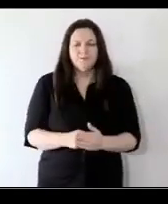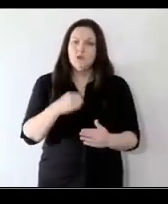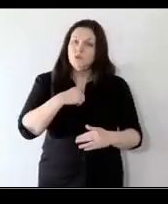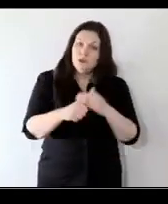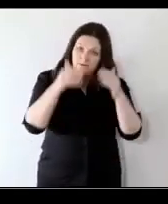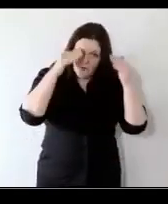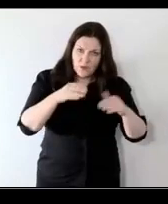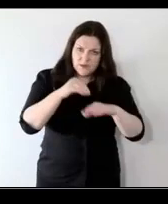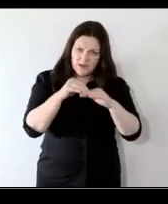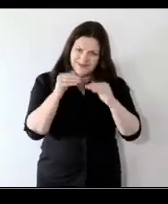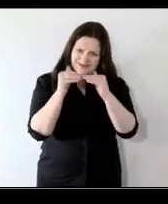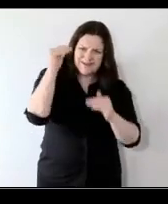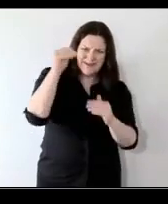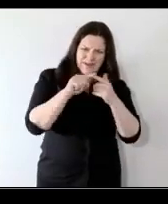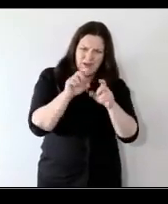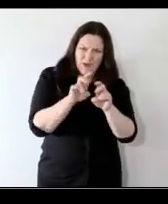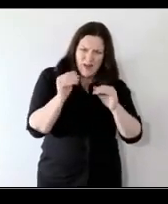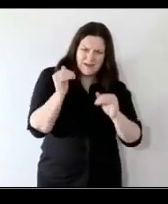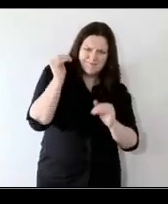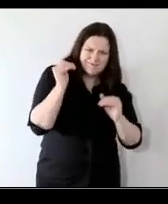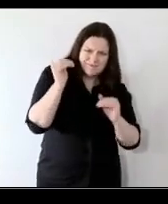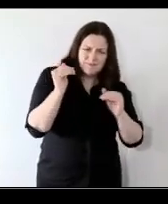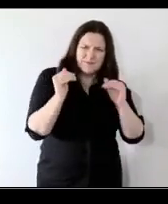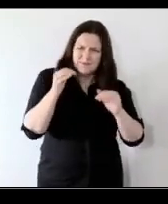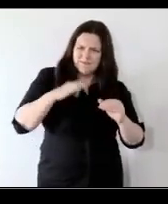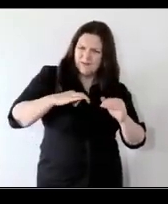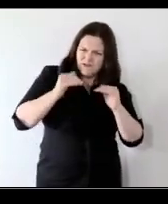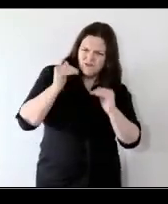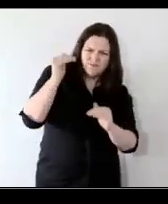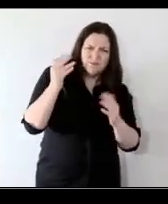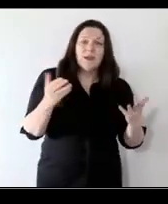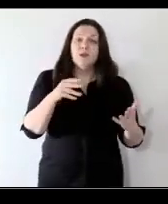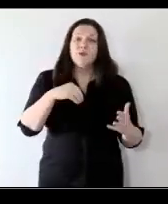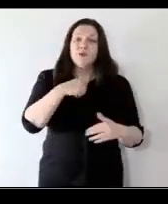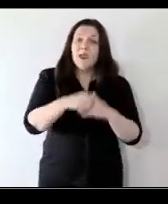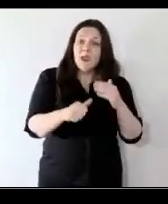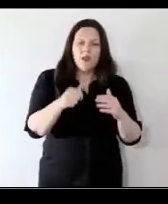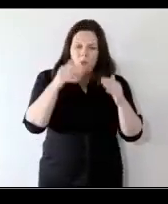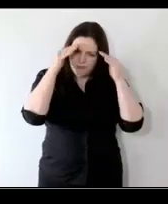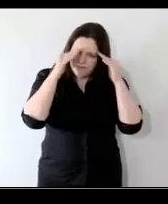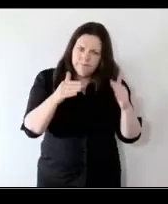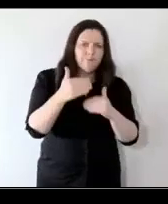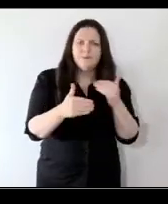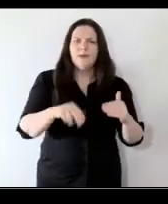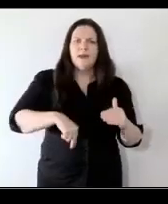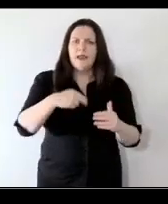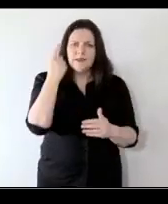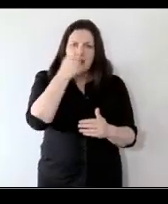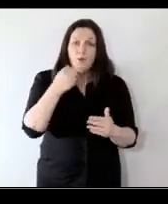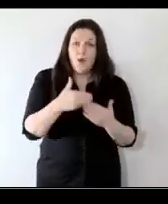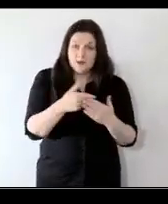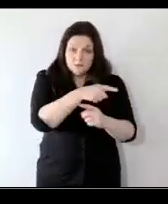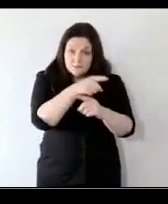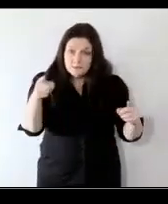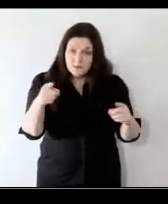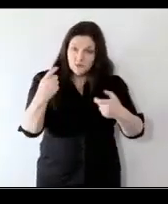disadvantage and inequality and we really hope today's session for the next hour marks an opportunity for all of you joining us